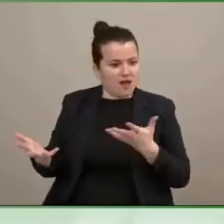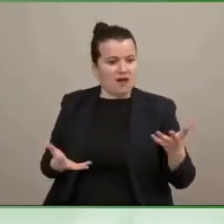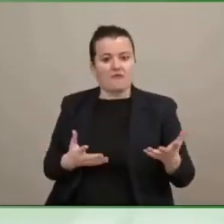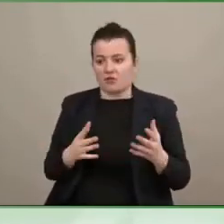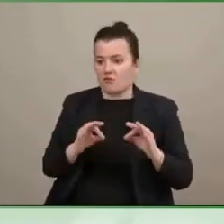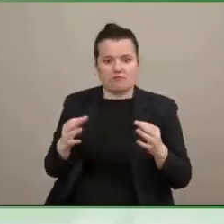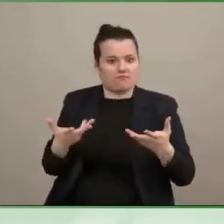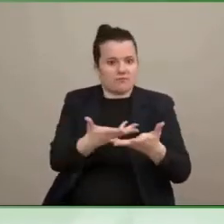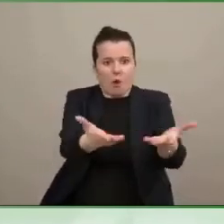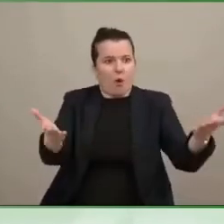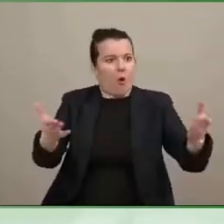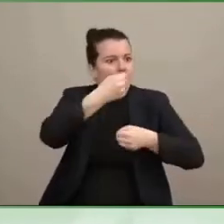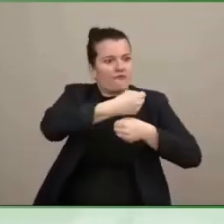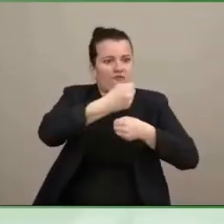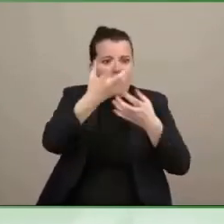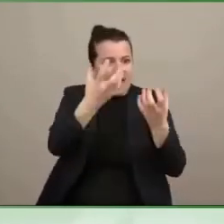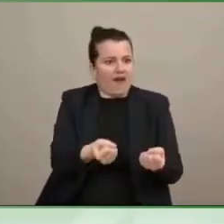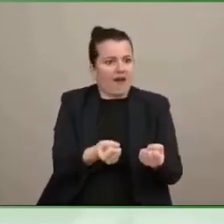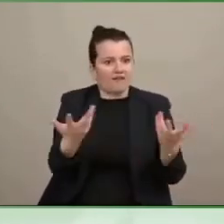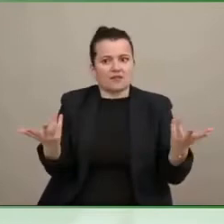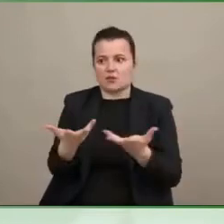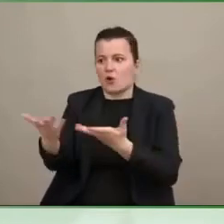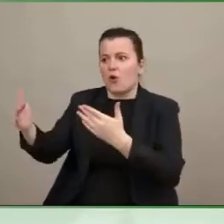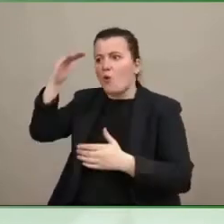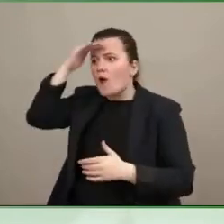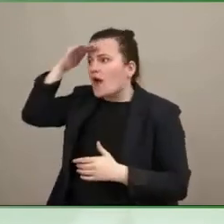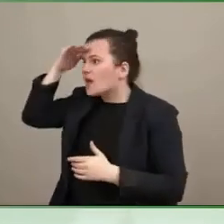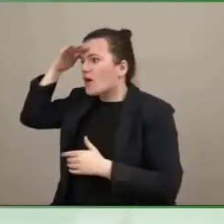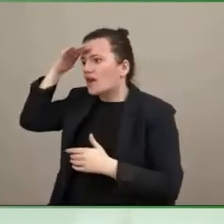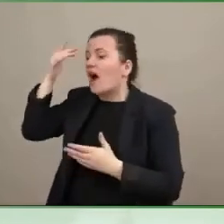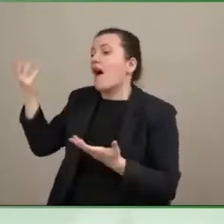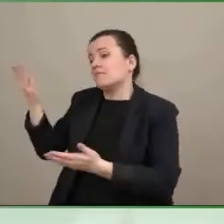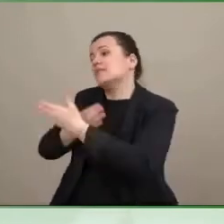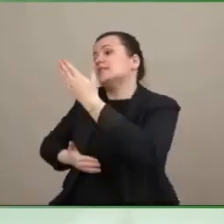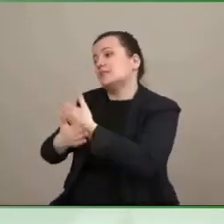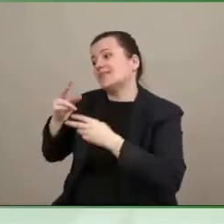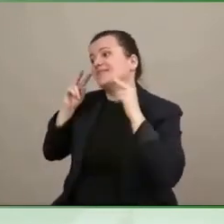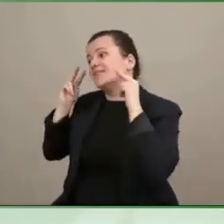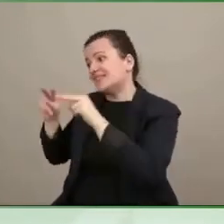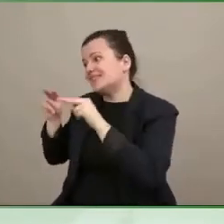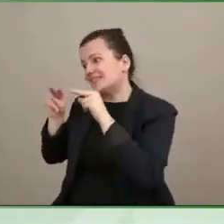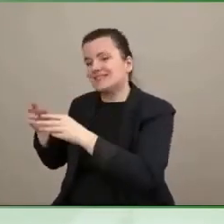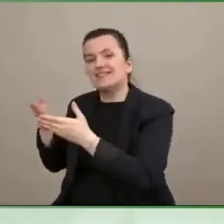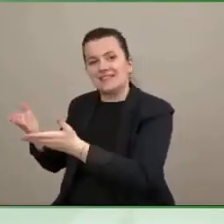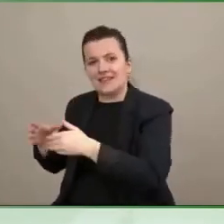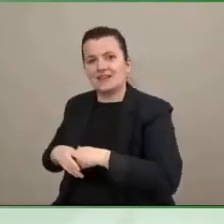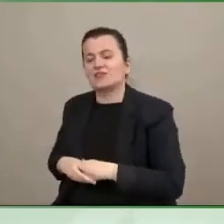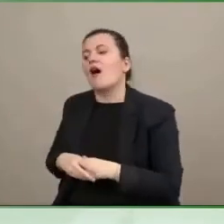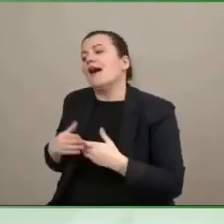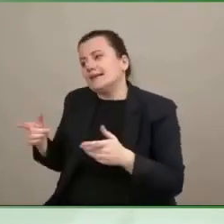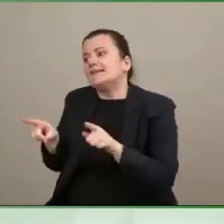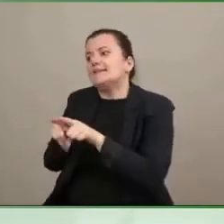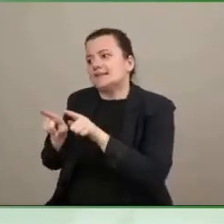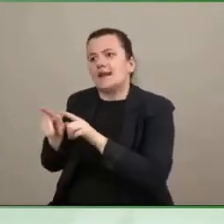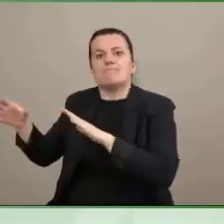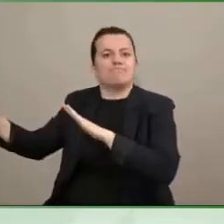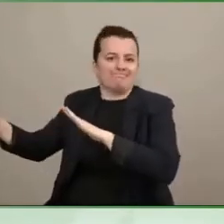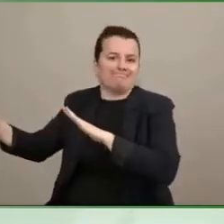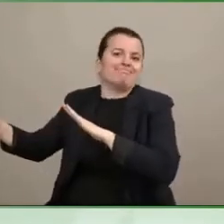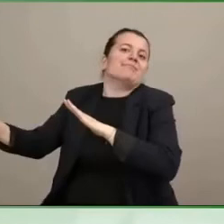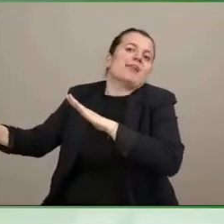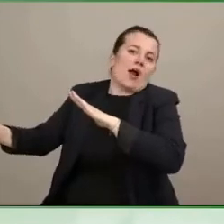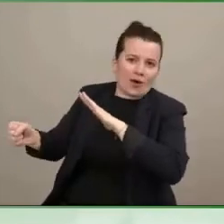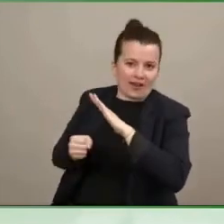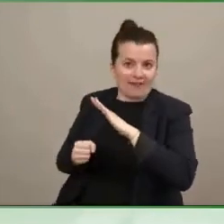And I'll still we did see, though, that diversity was people with disabilities are not included in a diversity